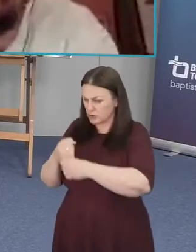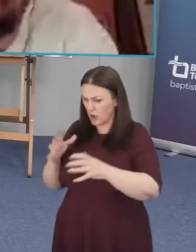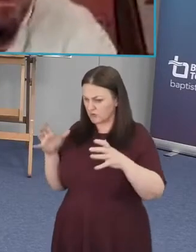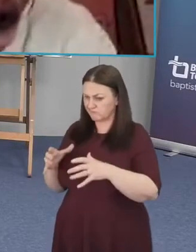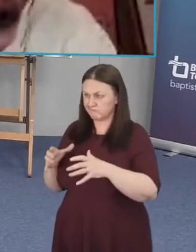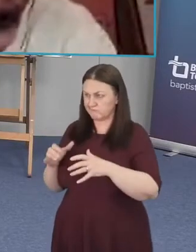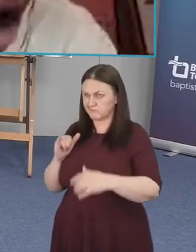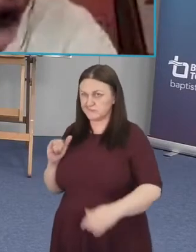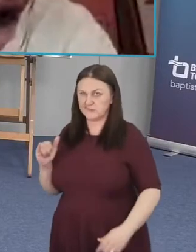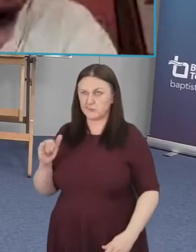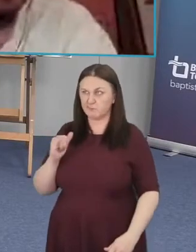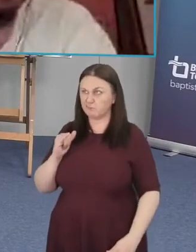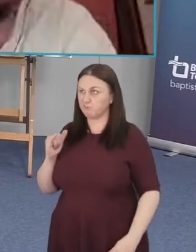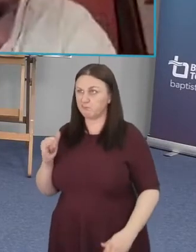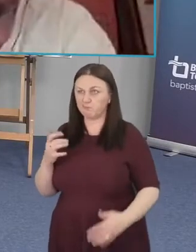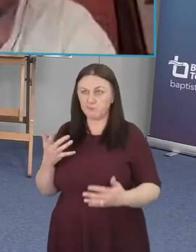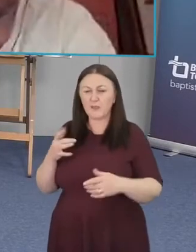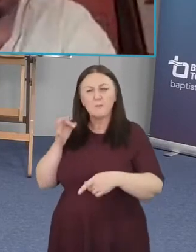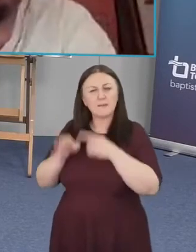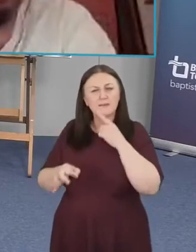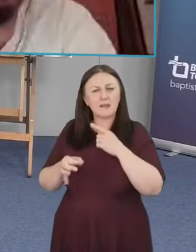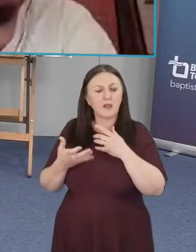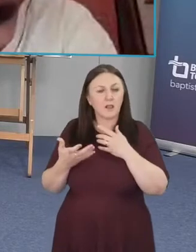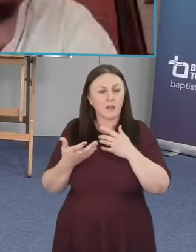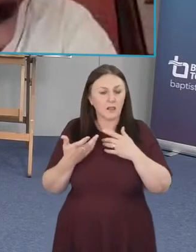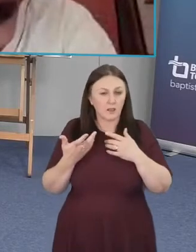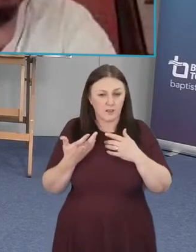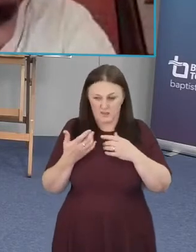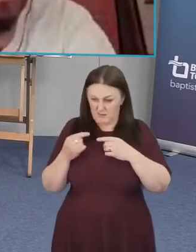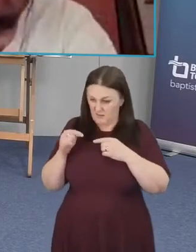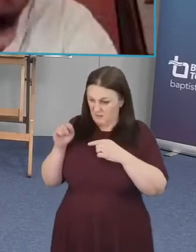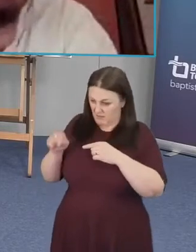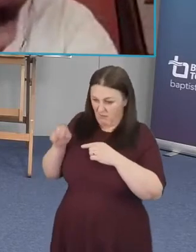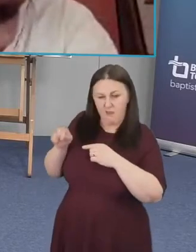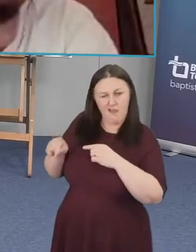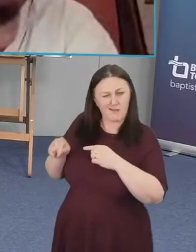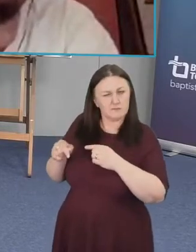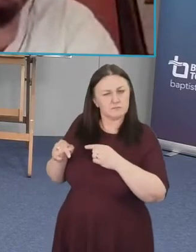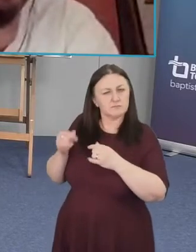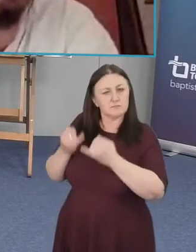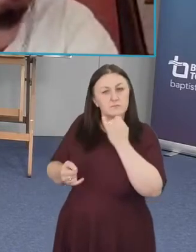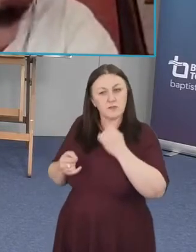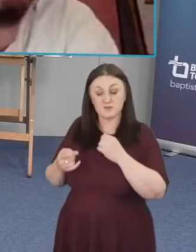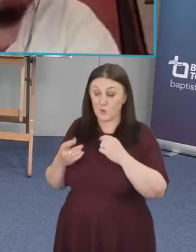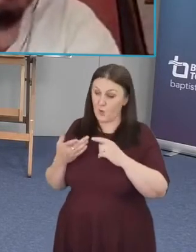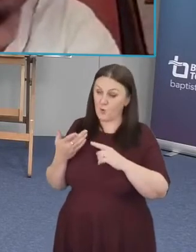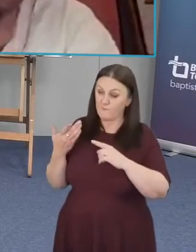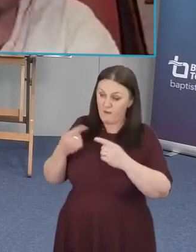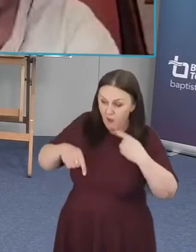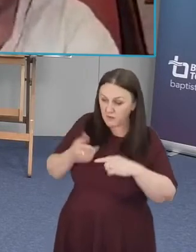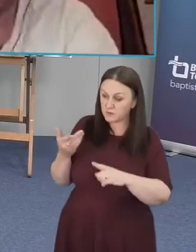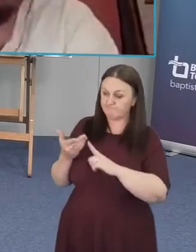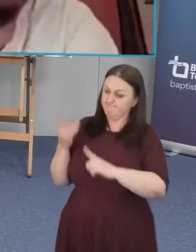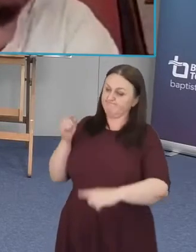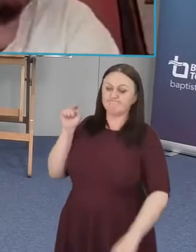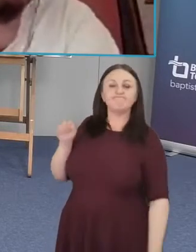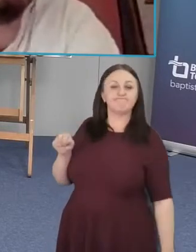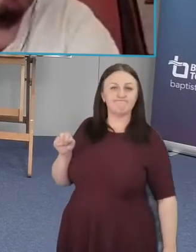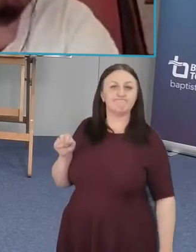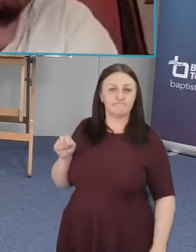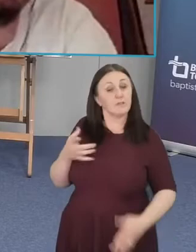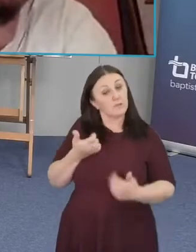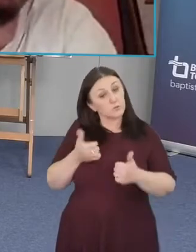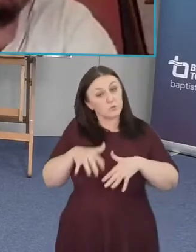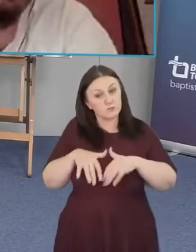especially um homogenous and so i think recognizing that's a good start but also going you know we're not going to